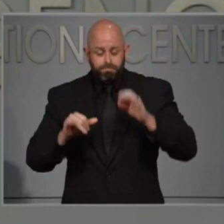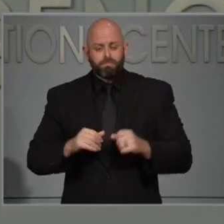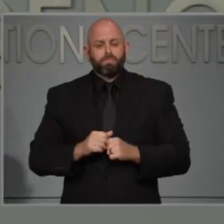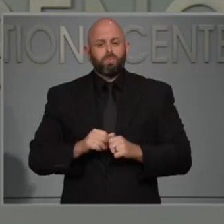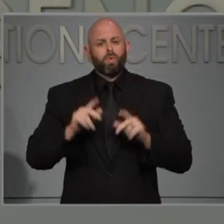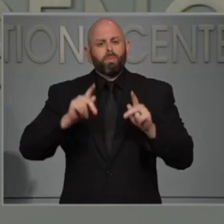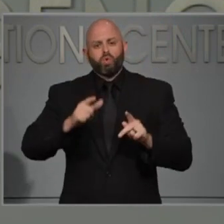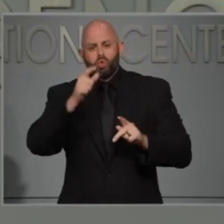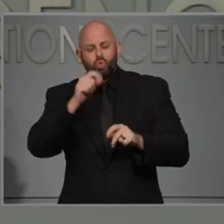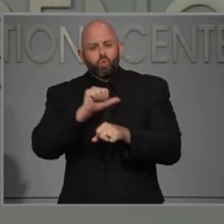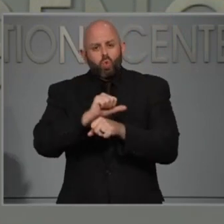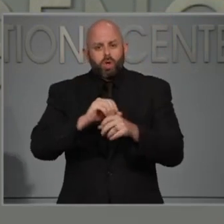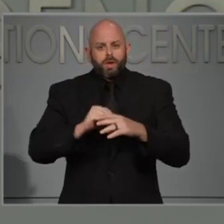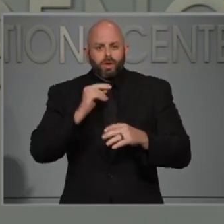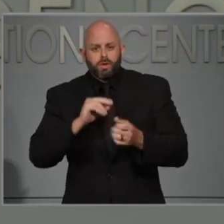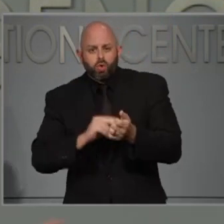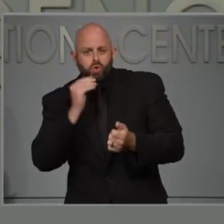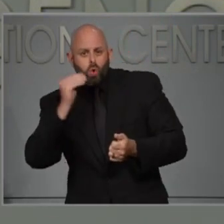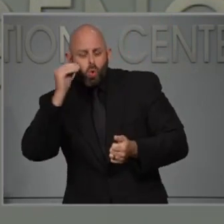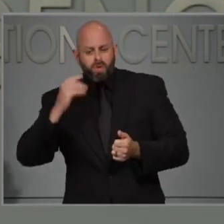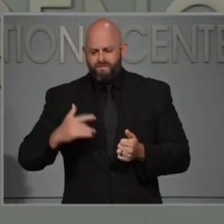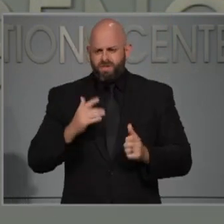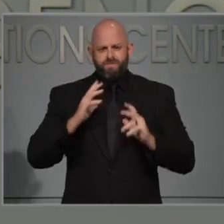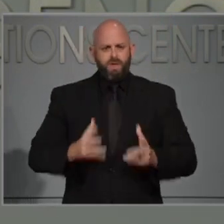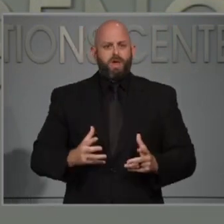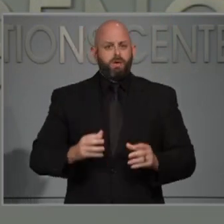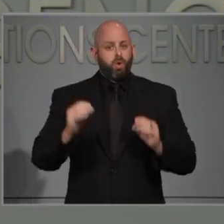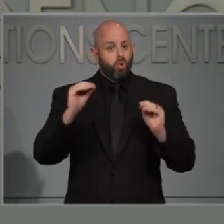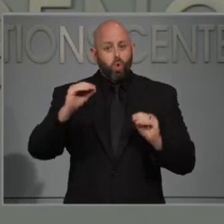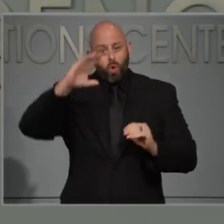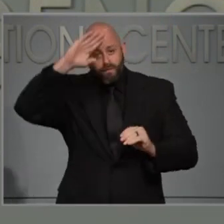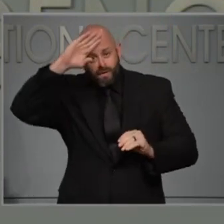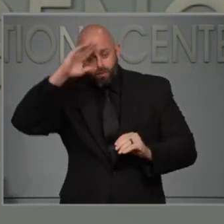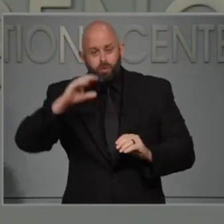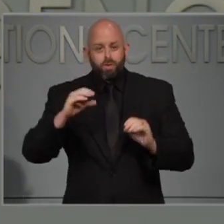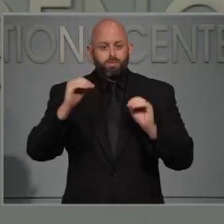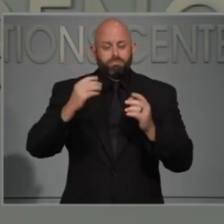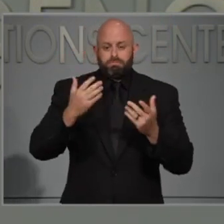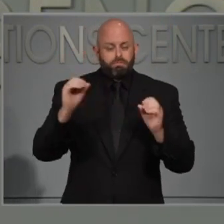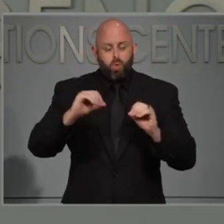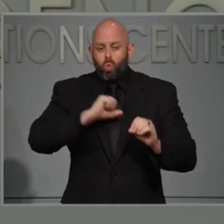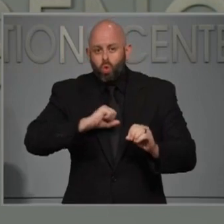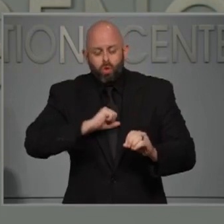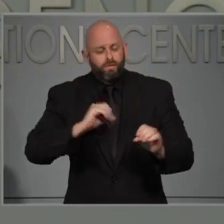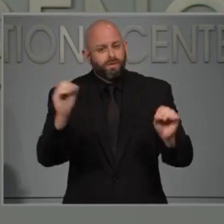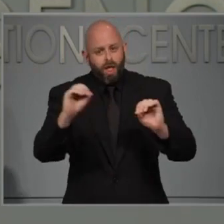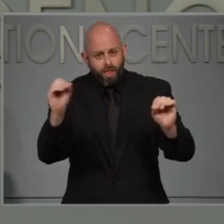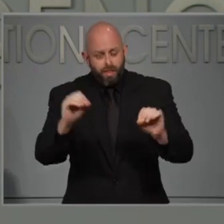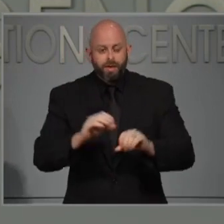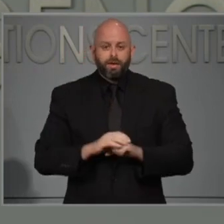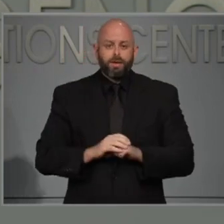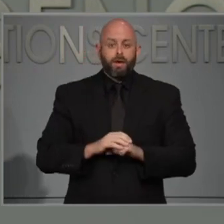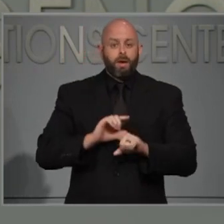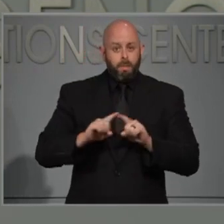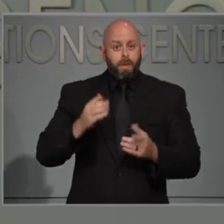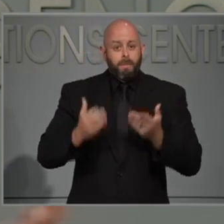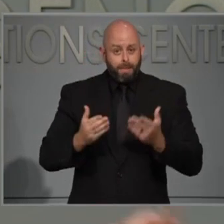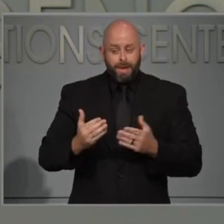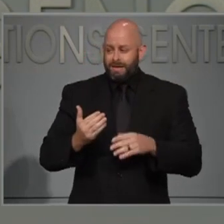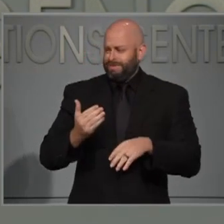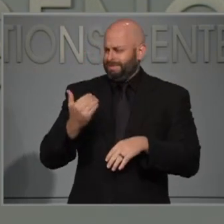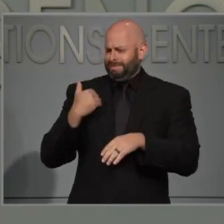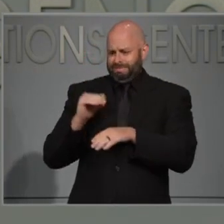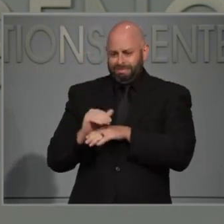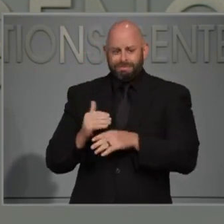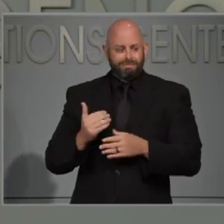can feel completely fine, but they went out, as they are allowed to, to a restaurant in their local neighborhood the night before or